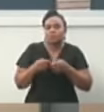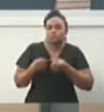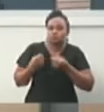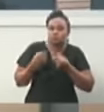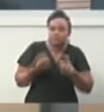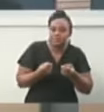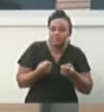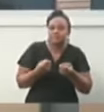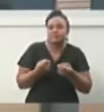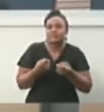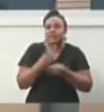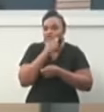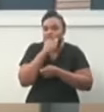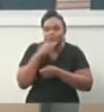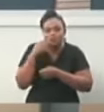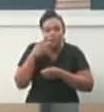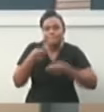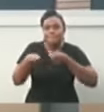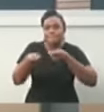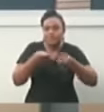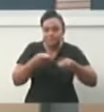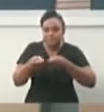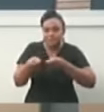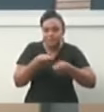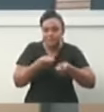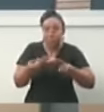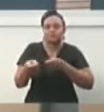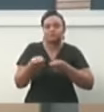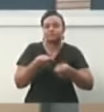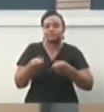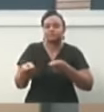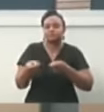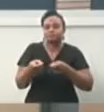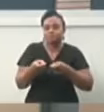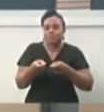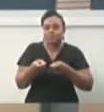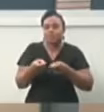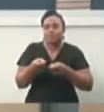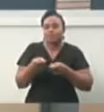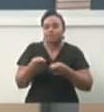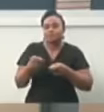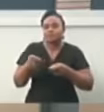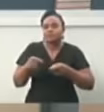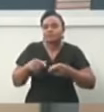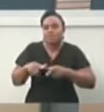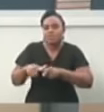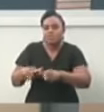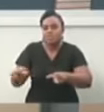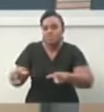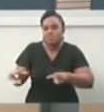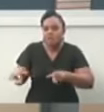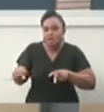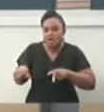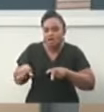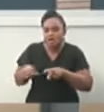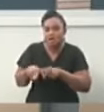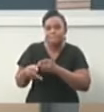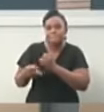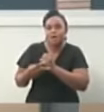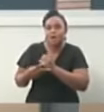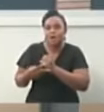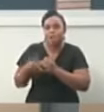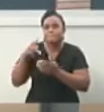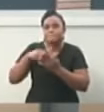data management in the OECS project, of which we are part, the land bank project, the agriculture